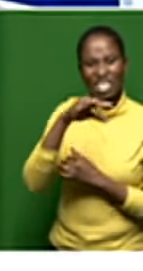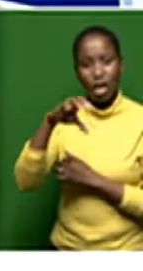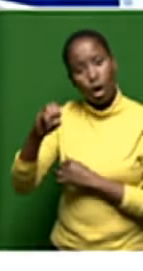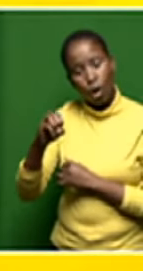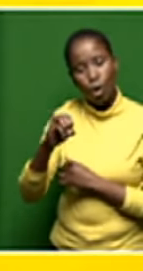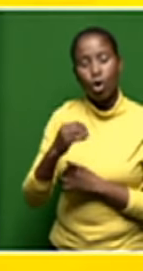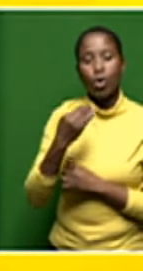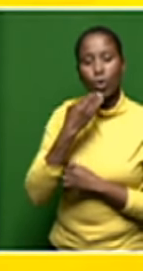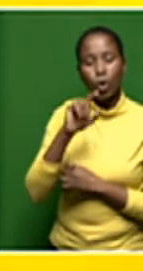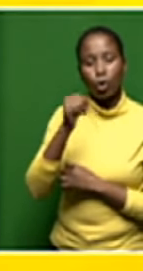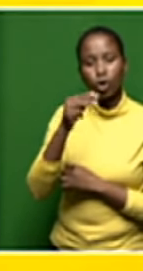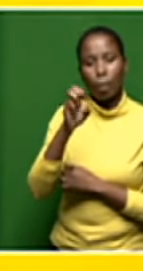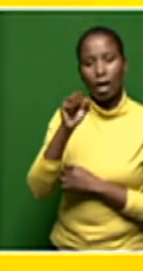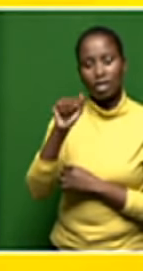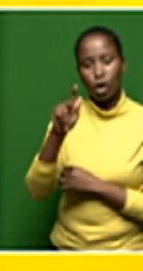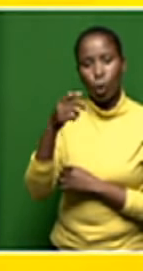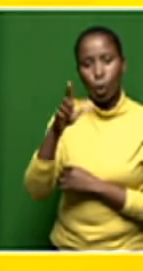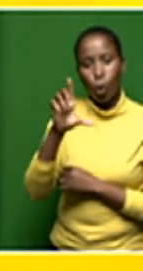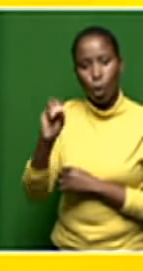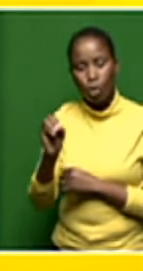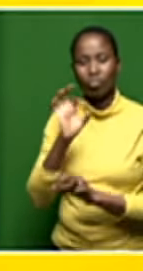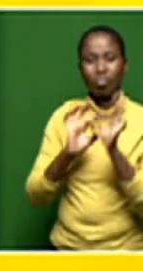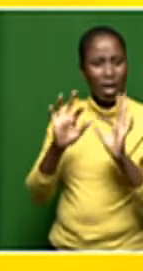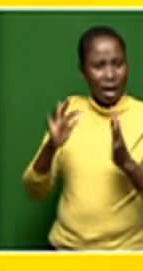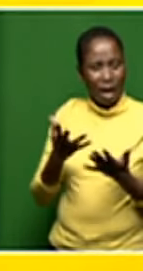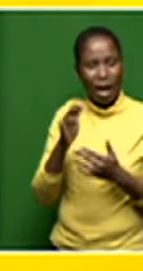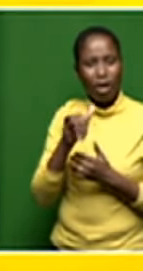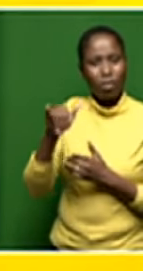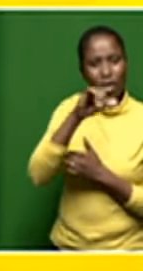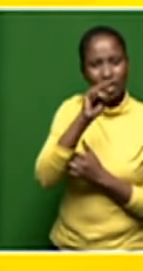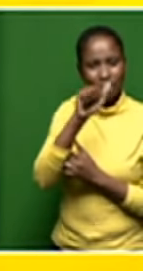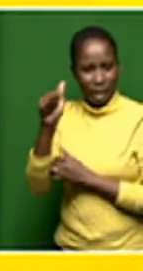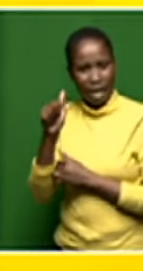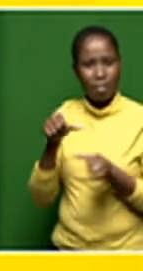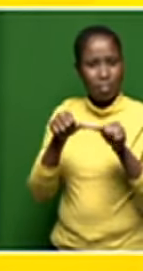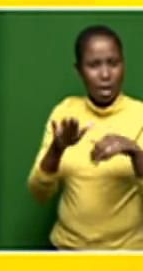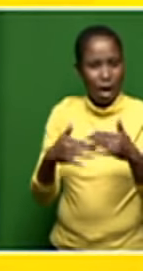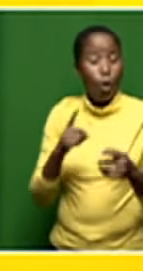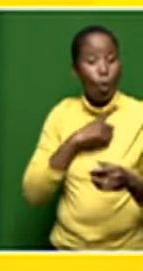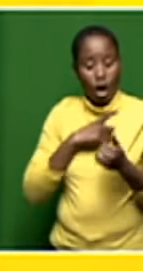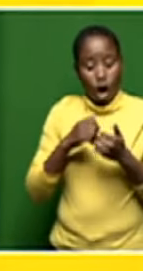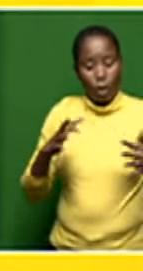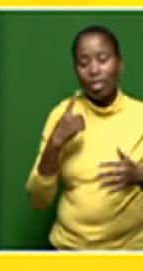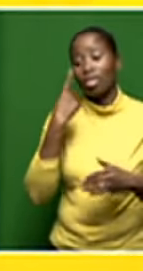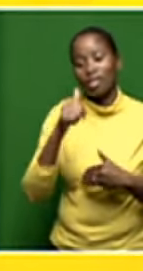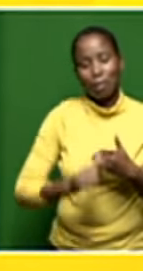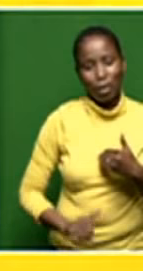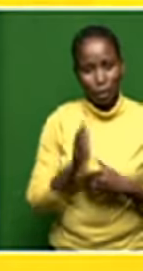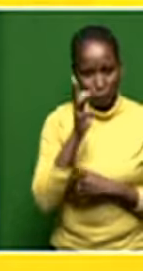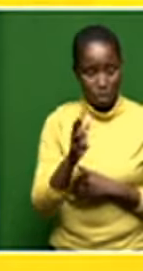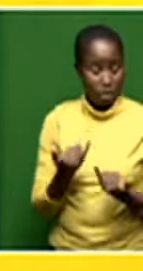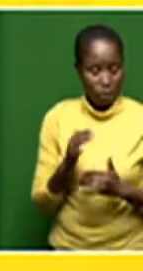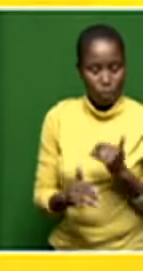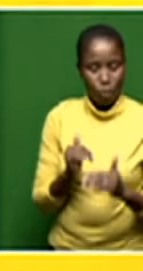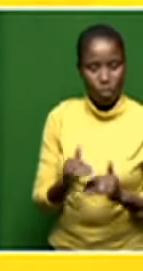discussing how the national carrier plans to move forward as it resumes operations next month post the business rescue process